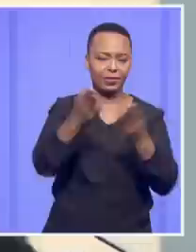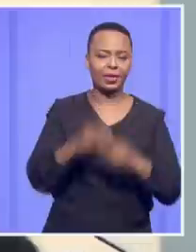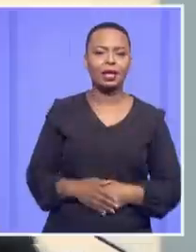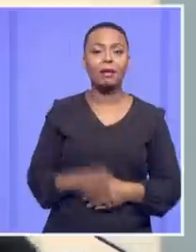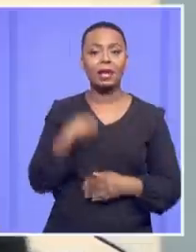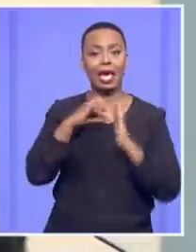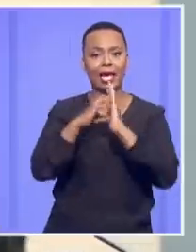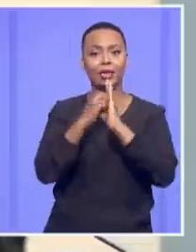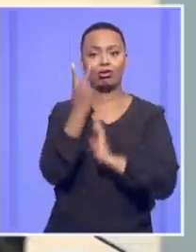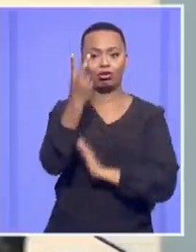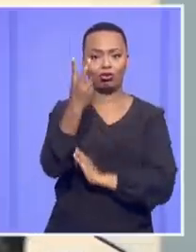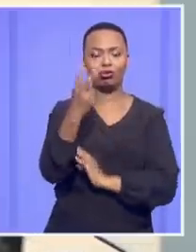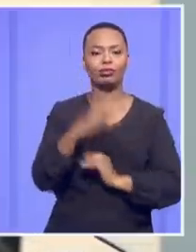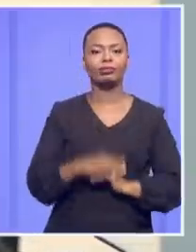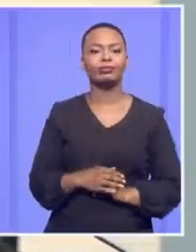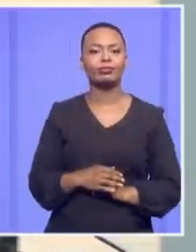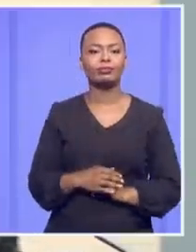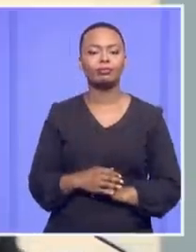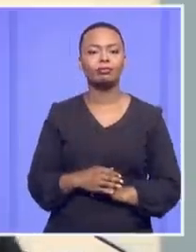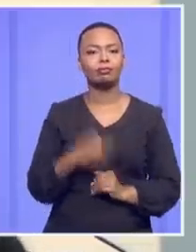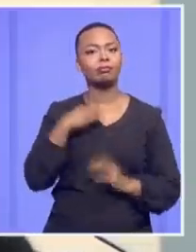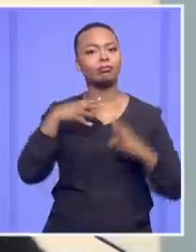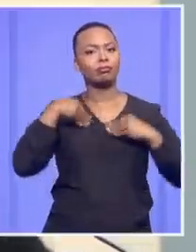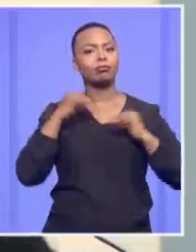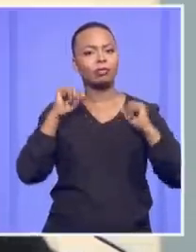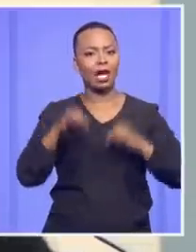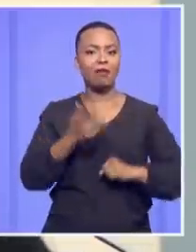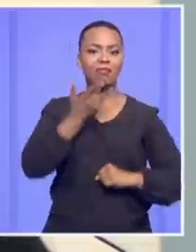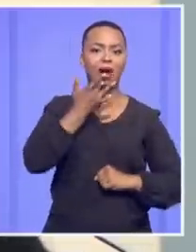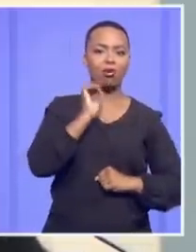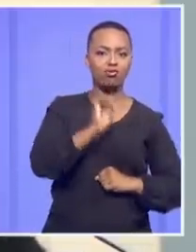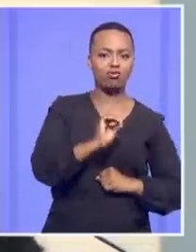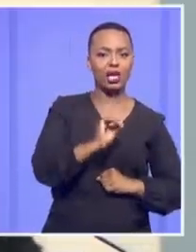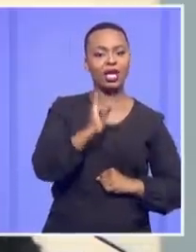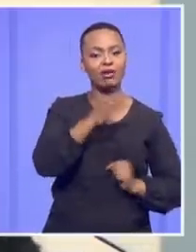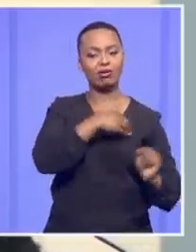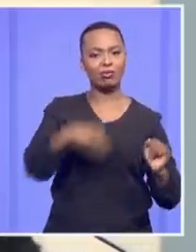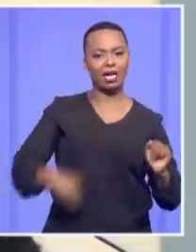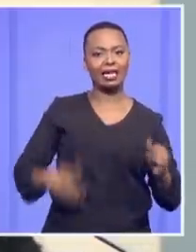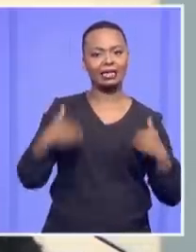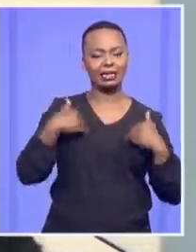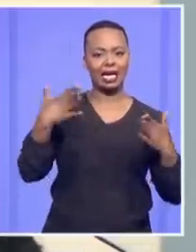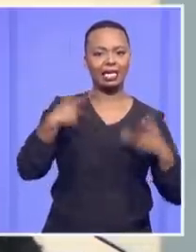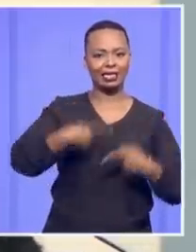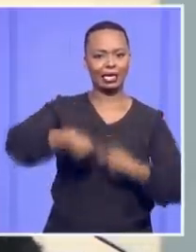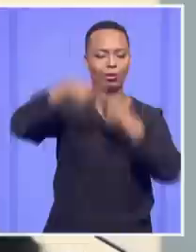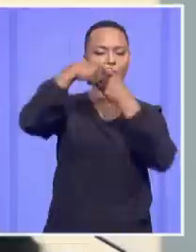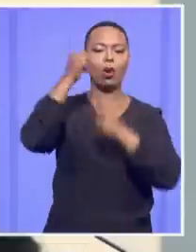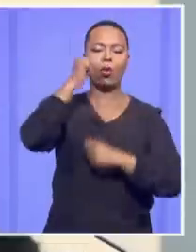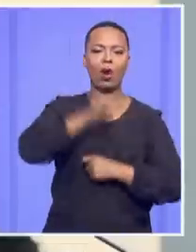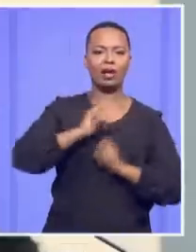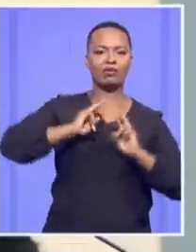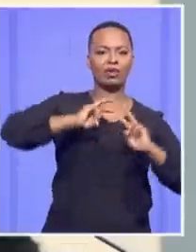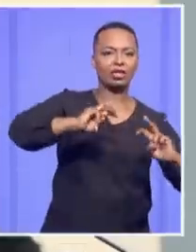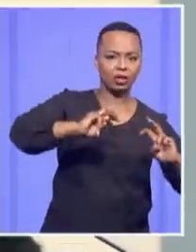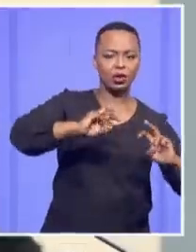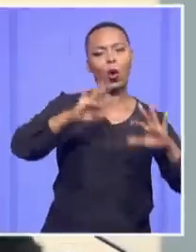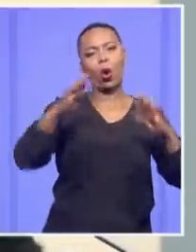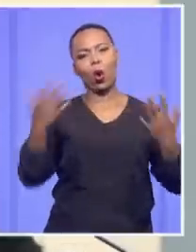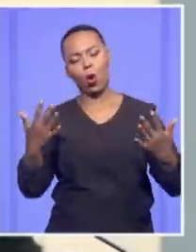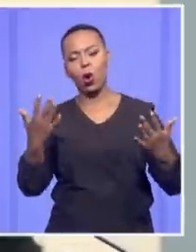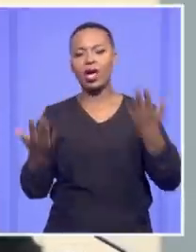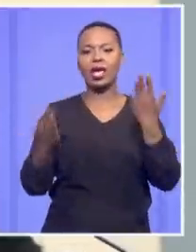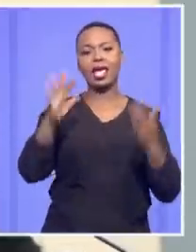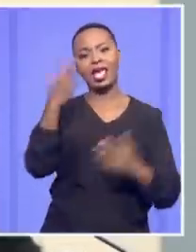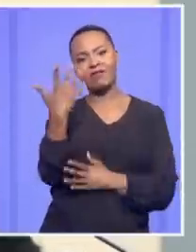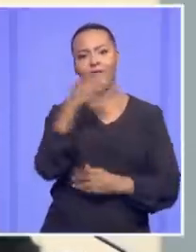examples of where I accepted that there would be an apprehension of bias if the President only started the suspension when he was being investigated, or if